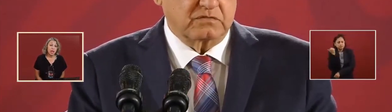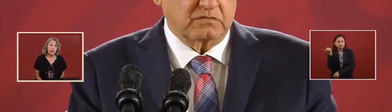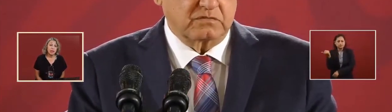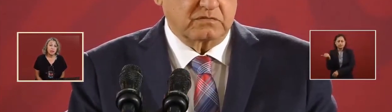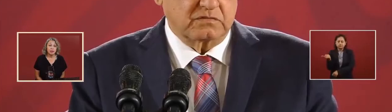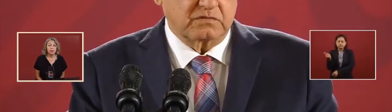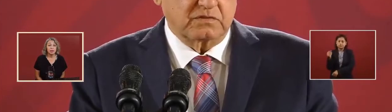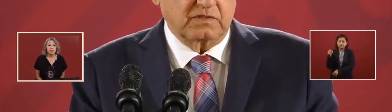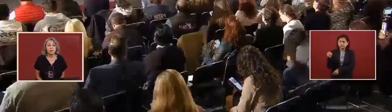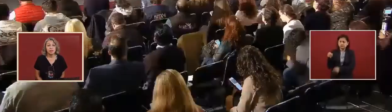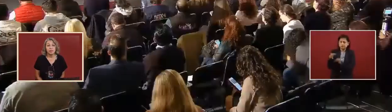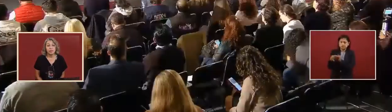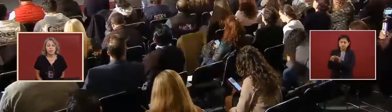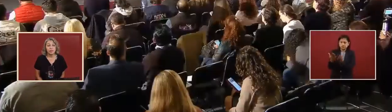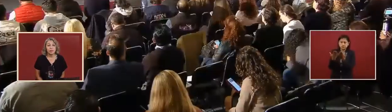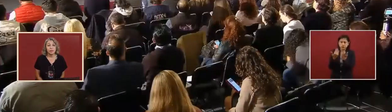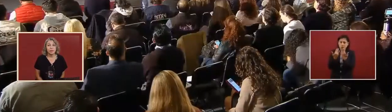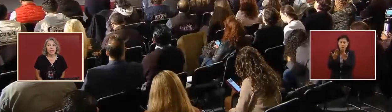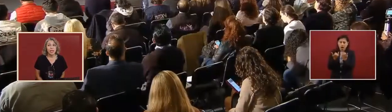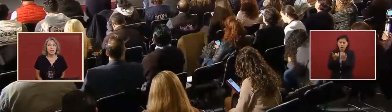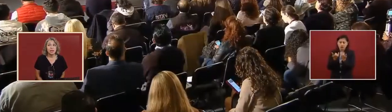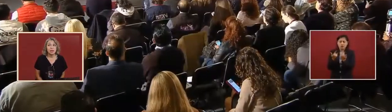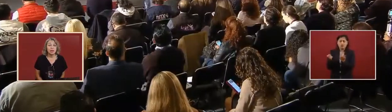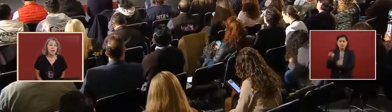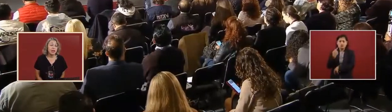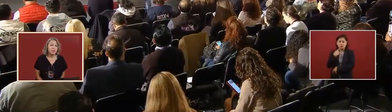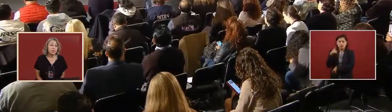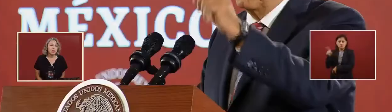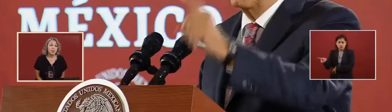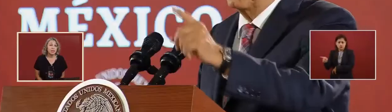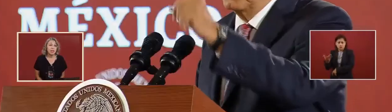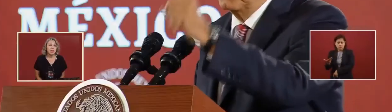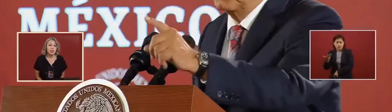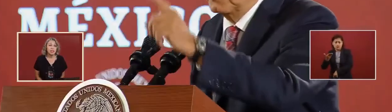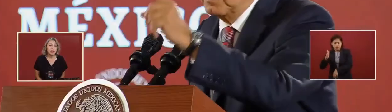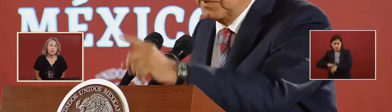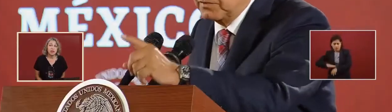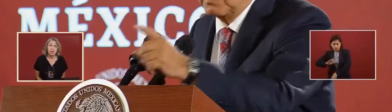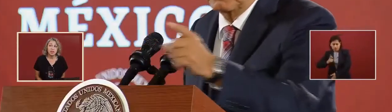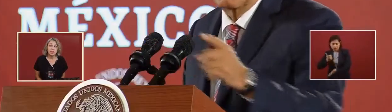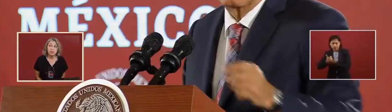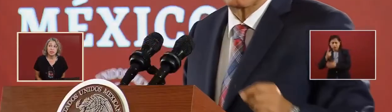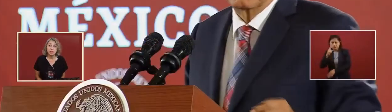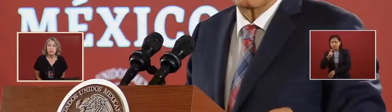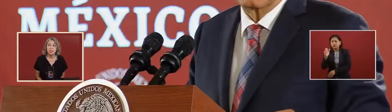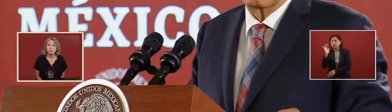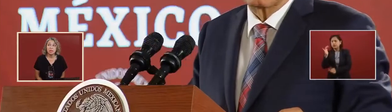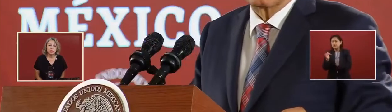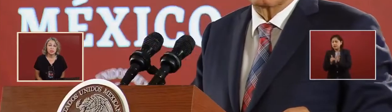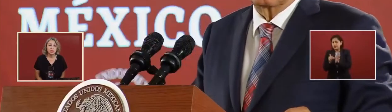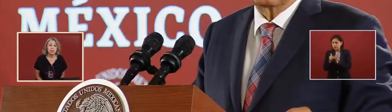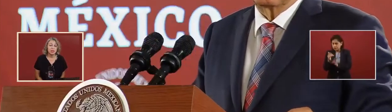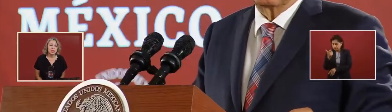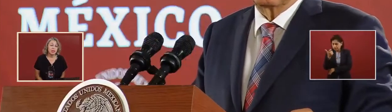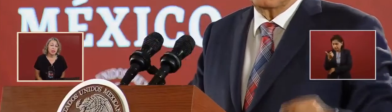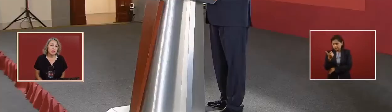And now that they are asking for $150 million to